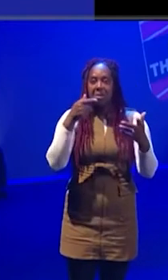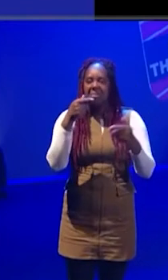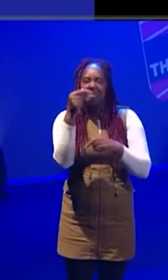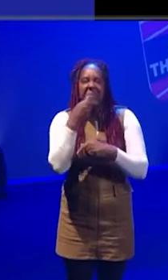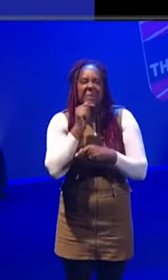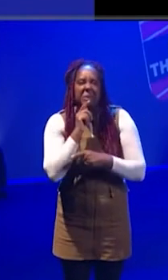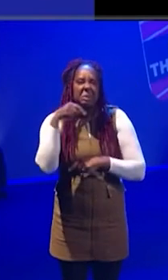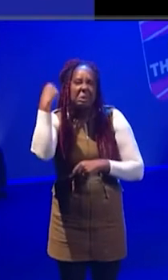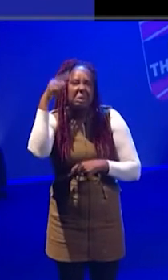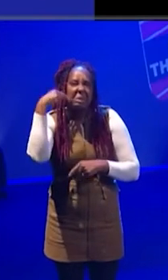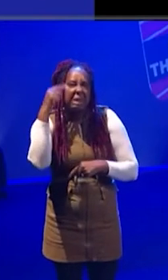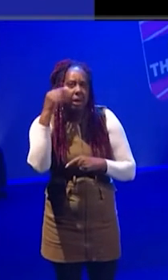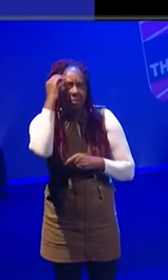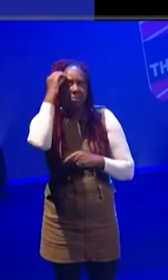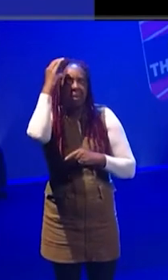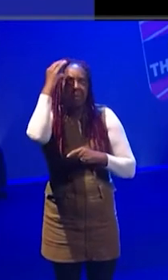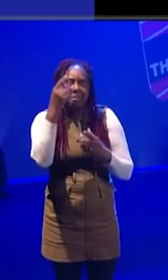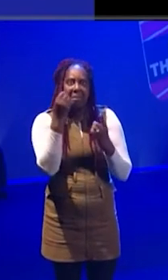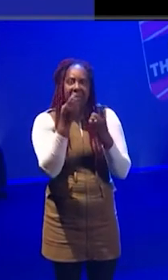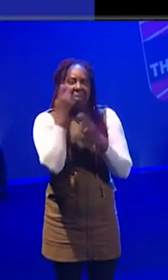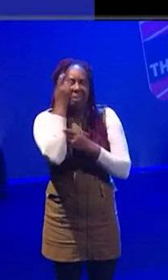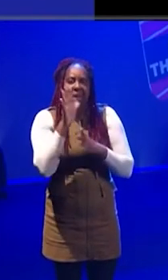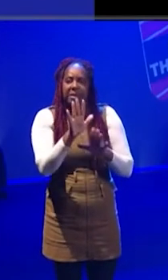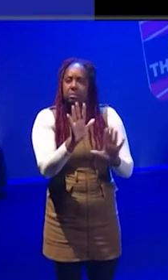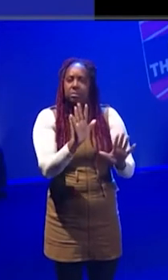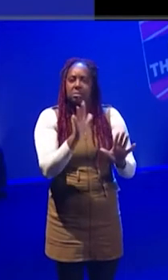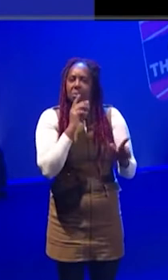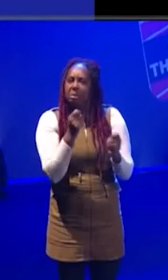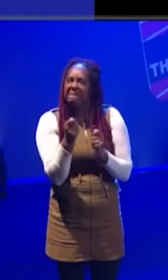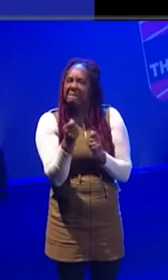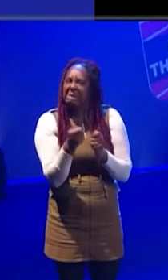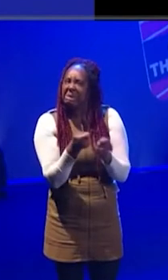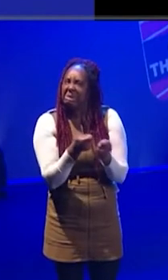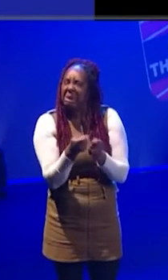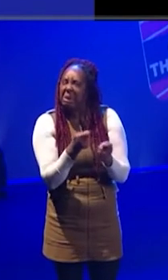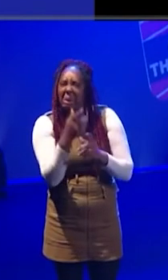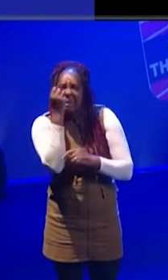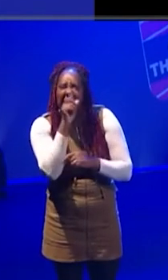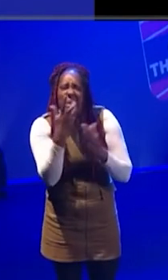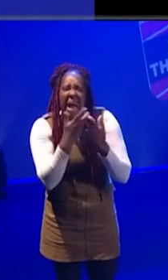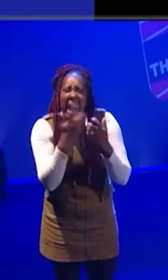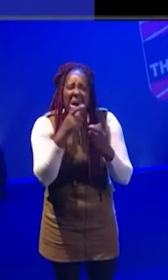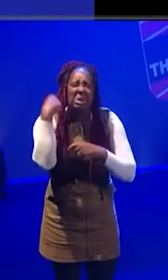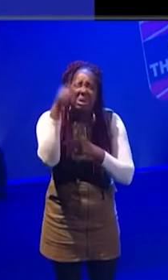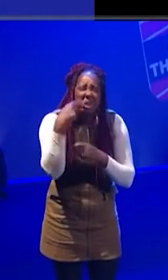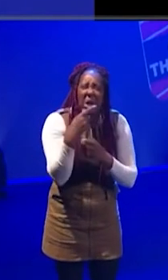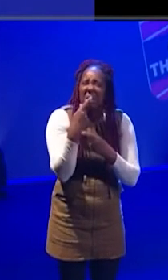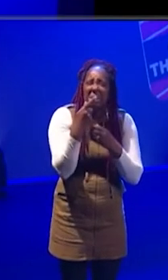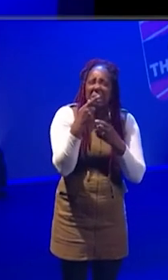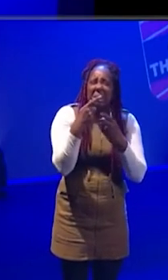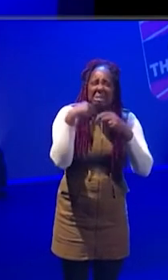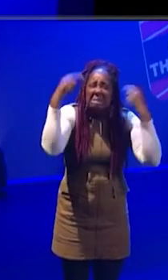thinking or whatever won't struggle a bit to kind of understand how sound can fit into visuals.